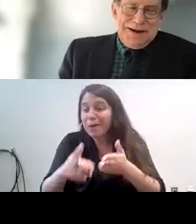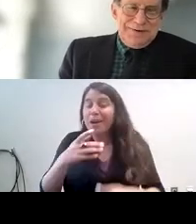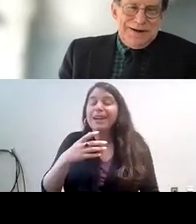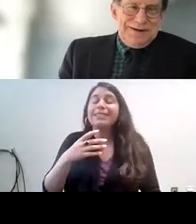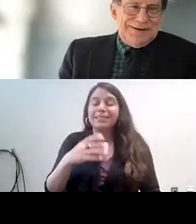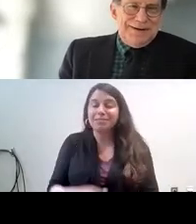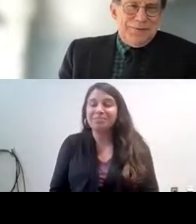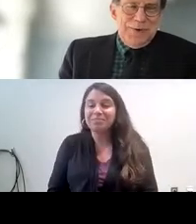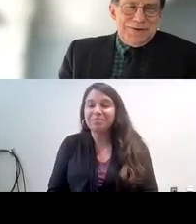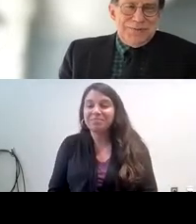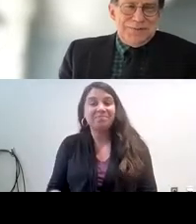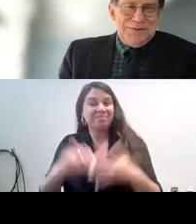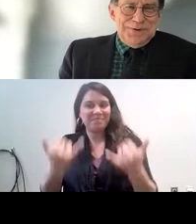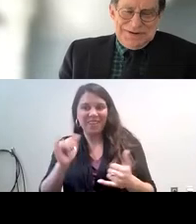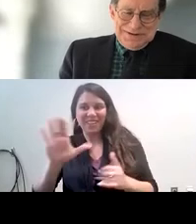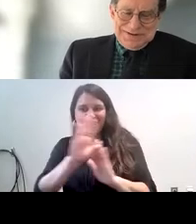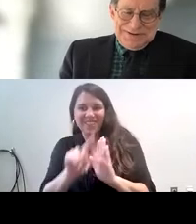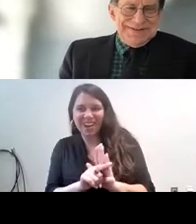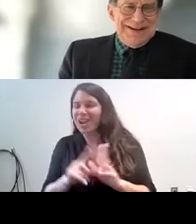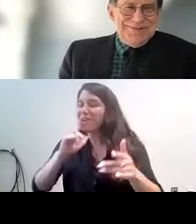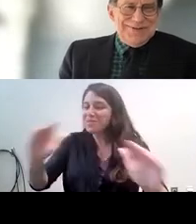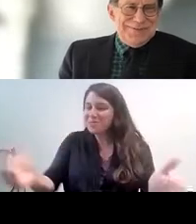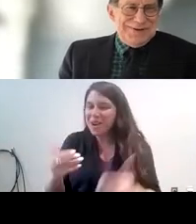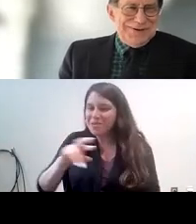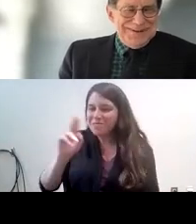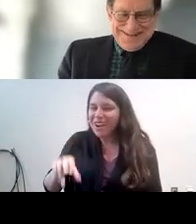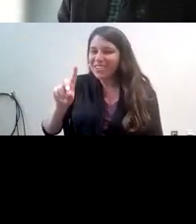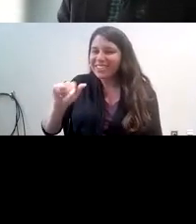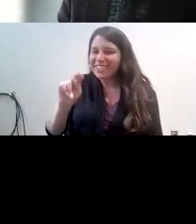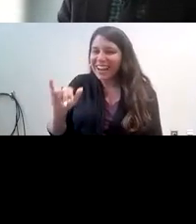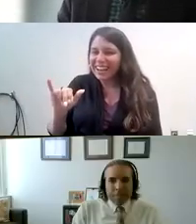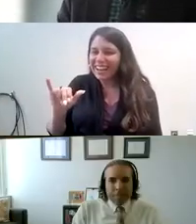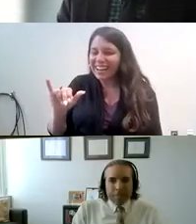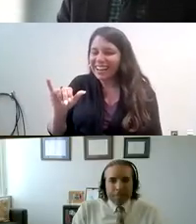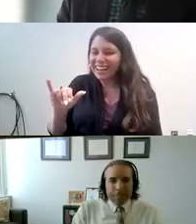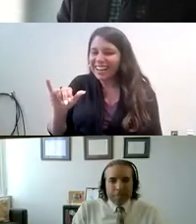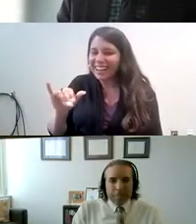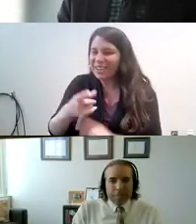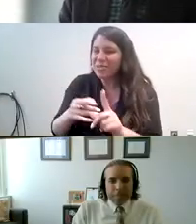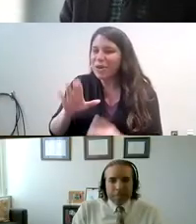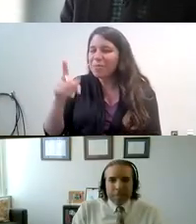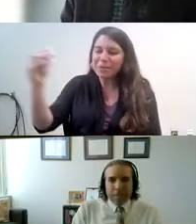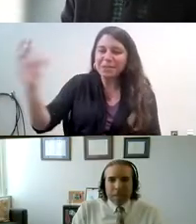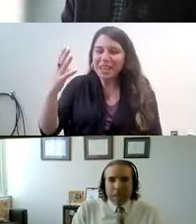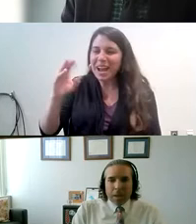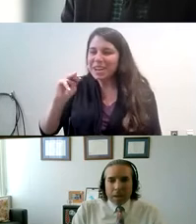with that background, welcome to Rochester, Danny, from your seat there in sunny Miami.